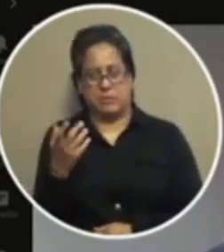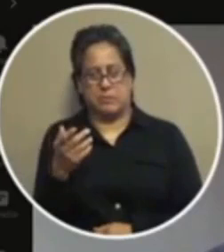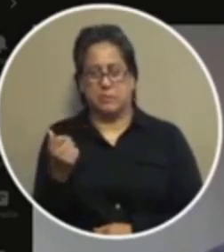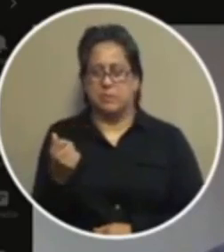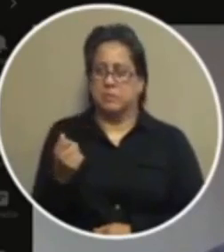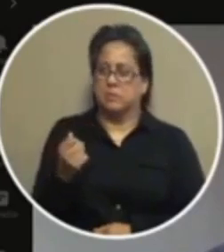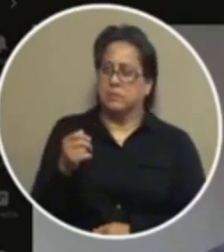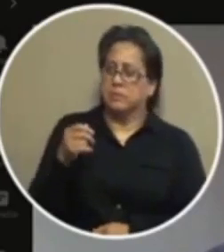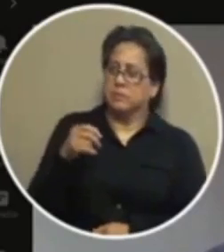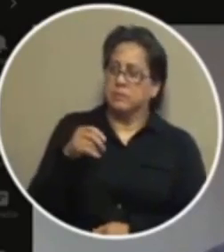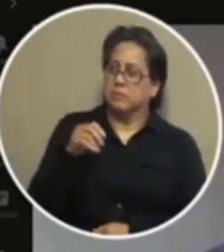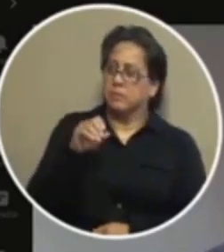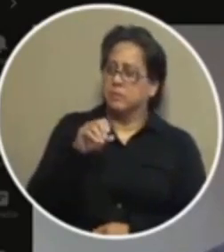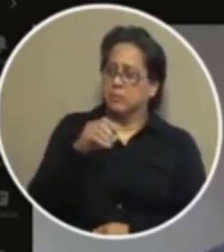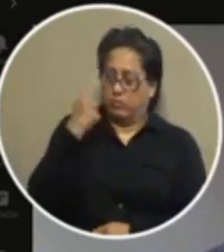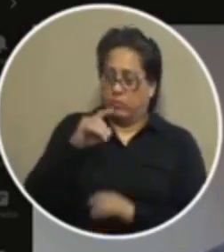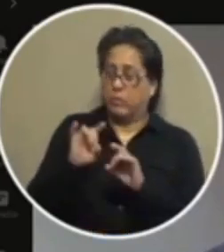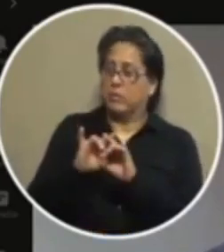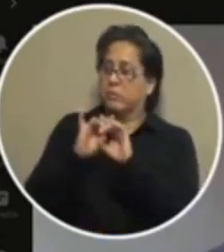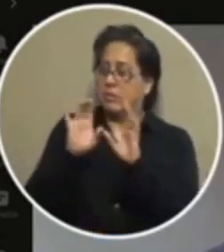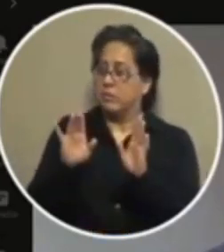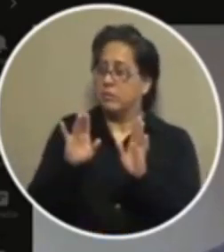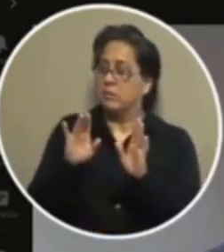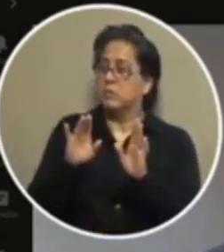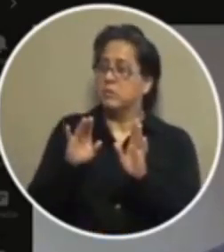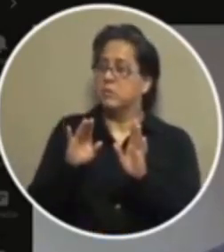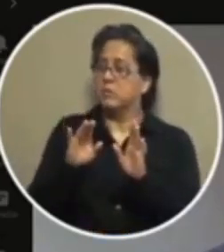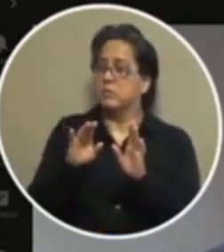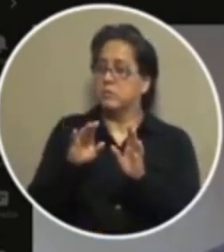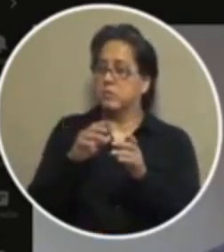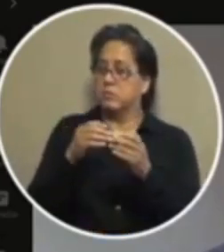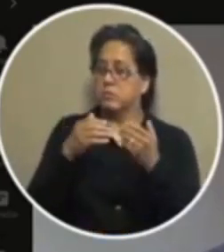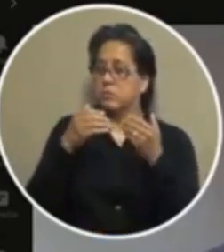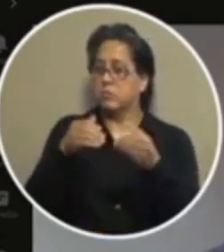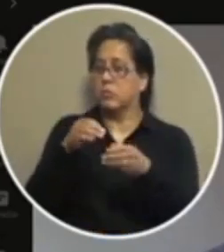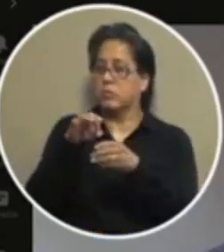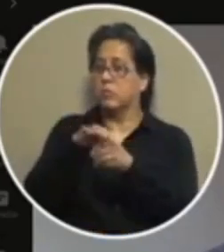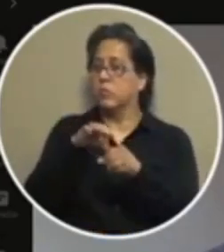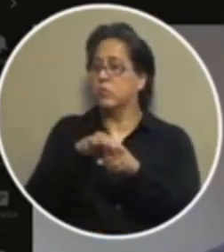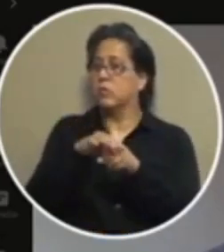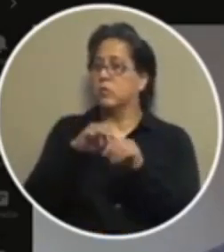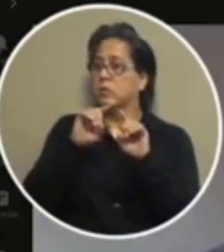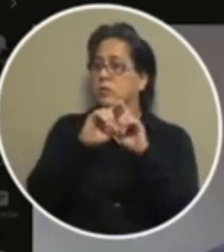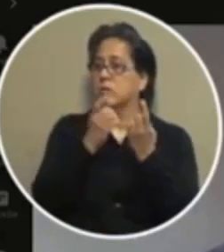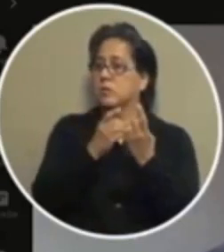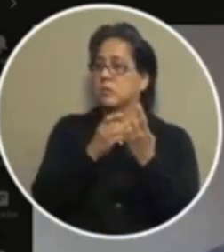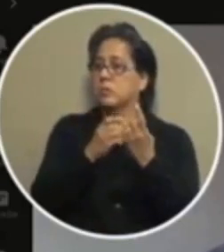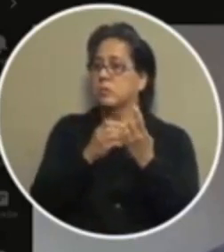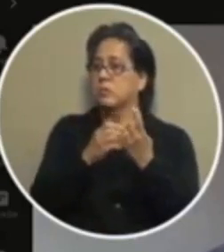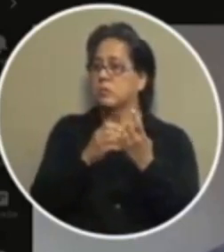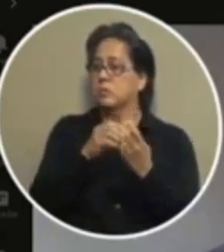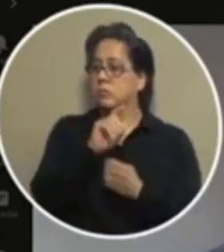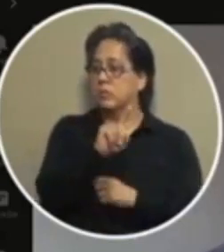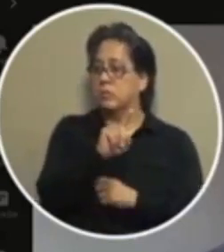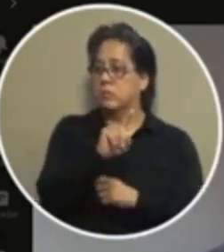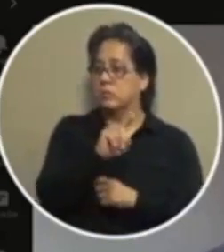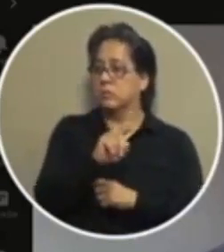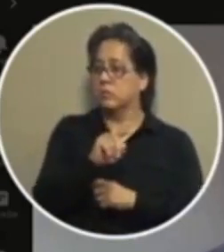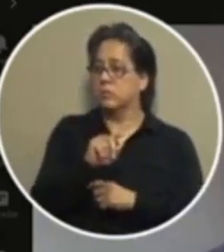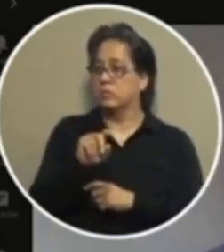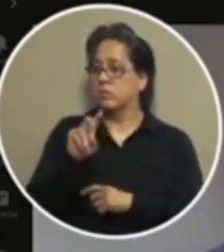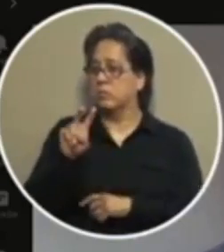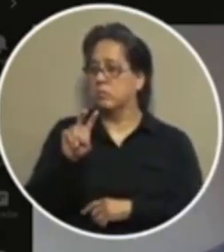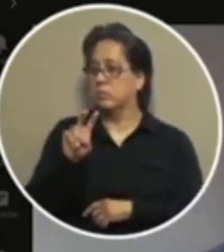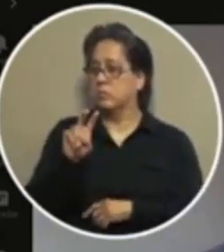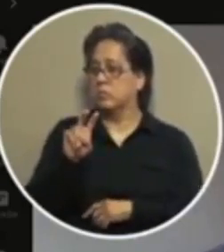council directive was for clarification purposes to both uh representatives horsebein and representative manello so and the